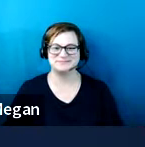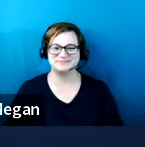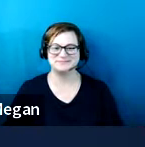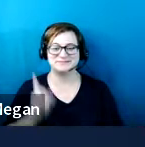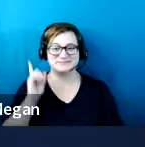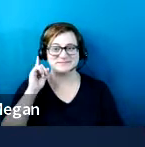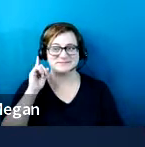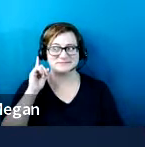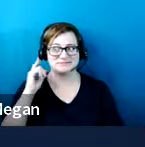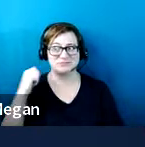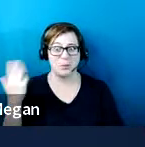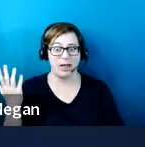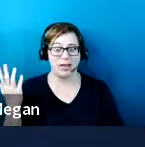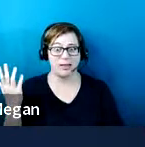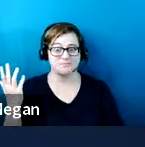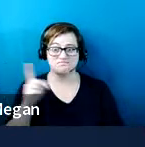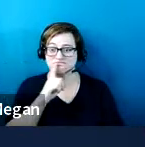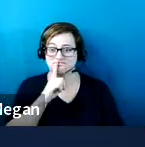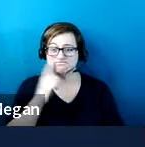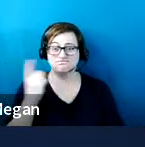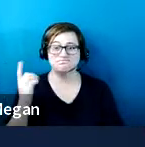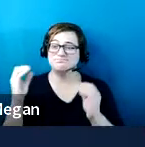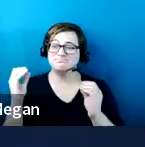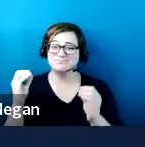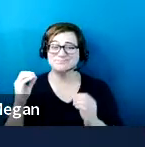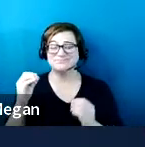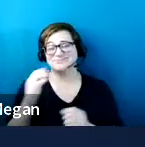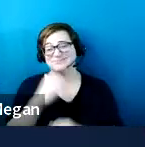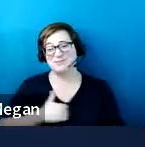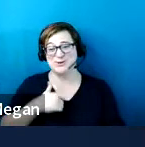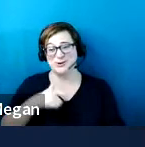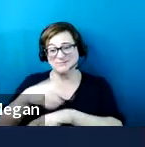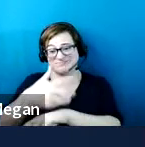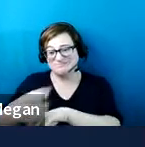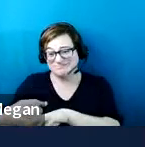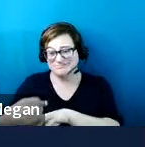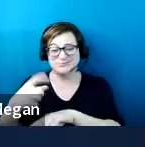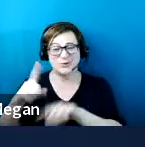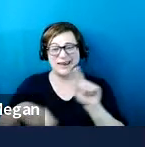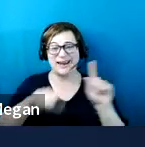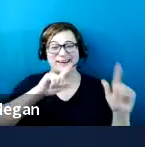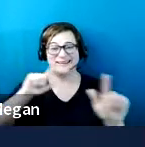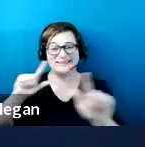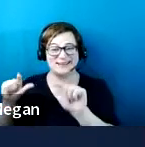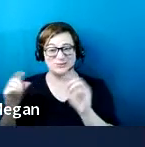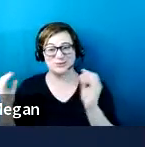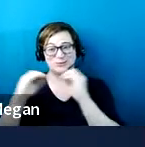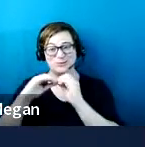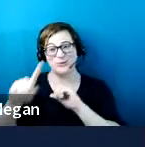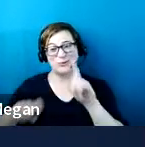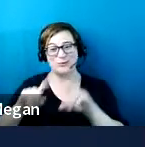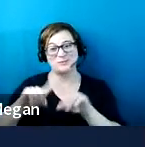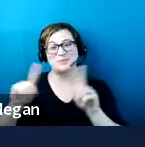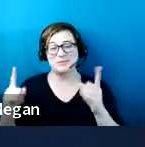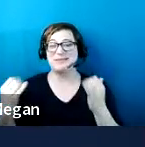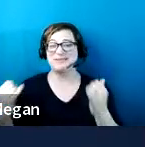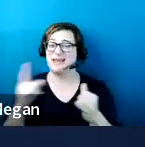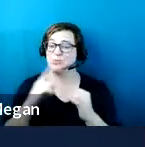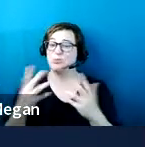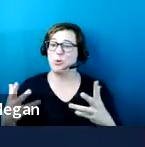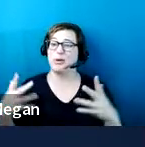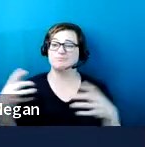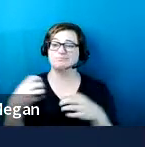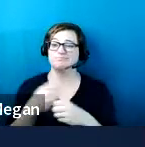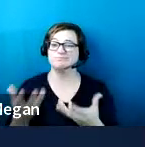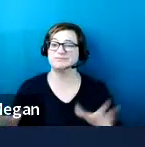Well, I'm sorry that we didn't have time to answer more questions, but, uh, we are now going to wrap this up as